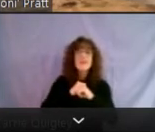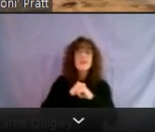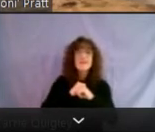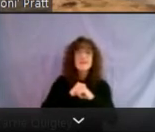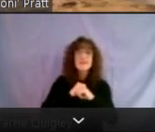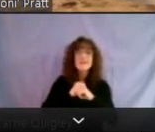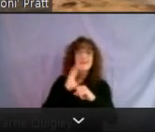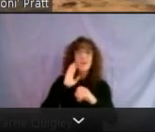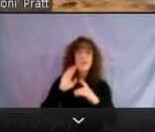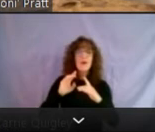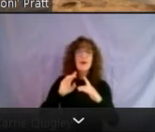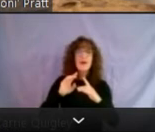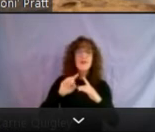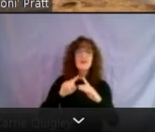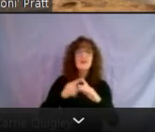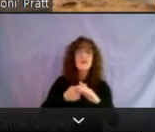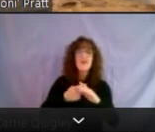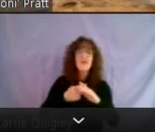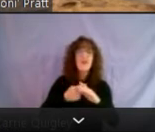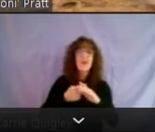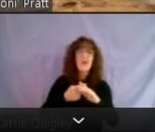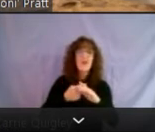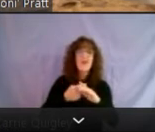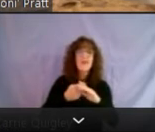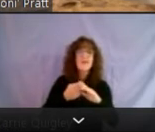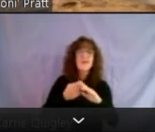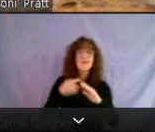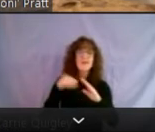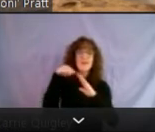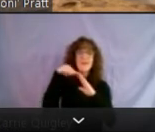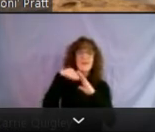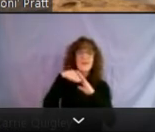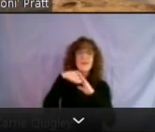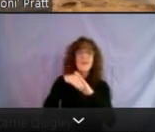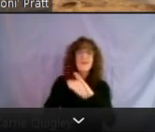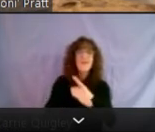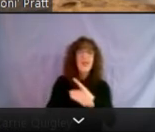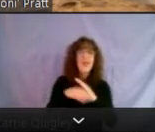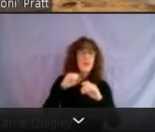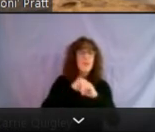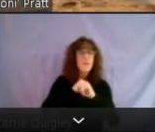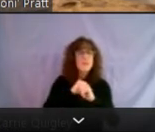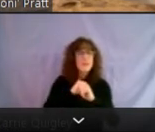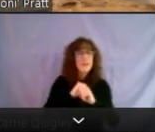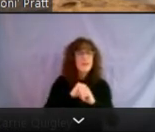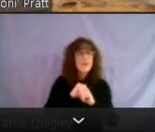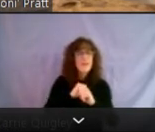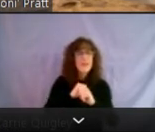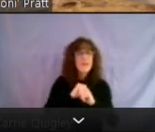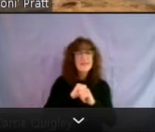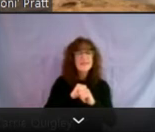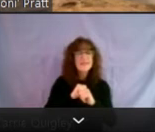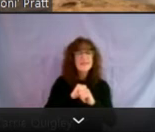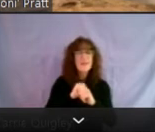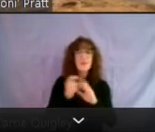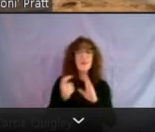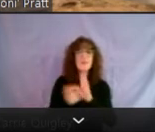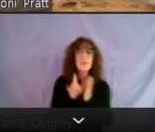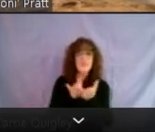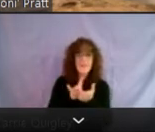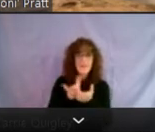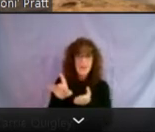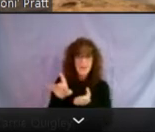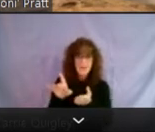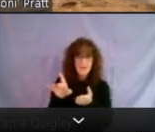will start to begin to lapse. And, uh, the specific protections here are prohibition on eviction